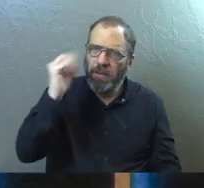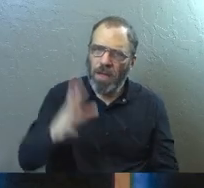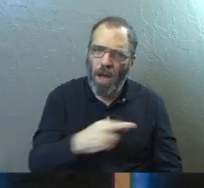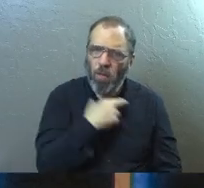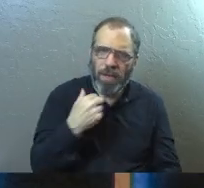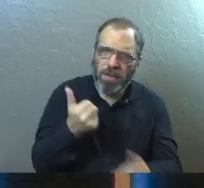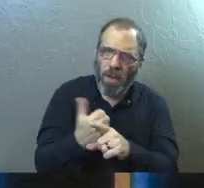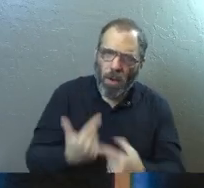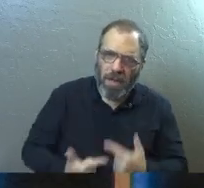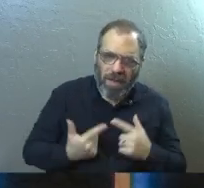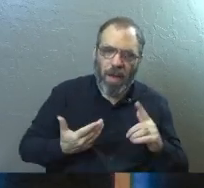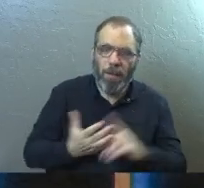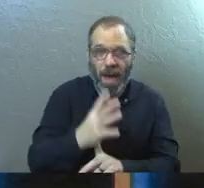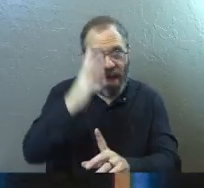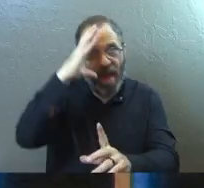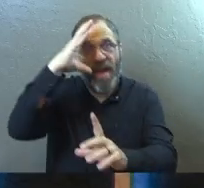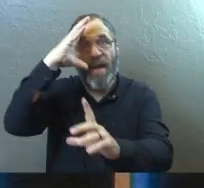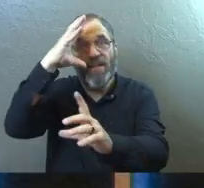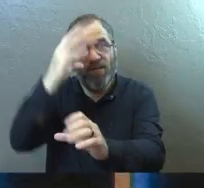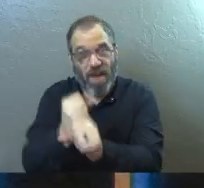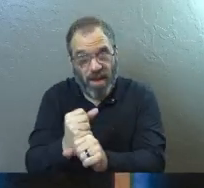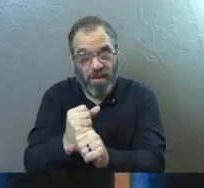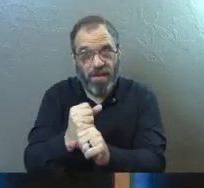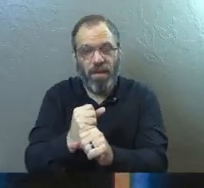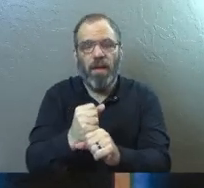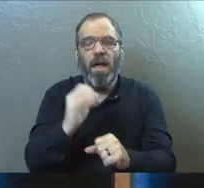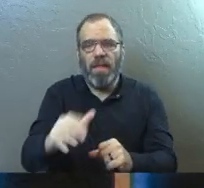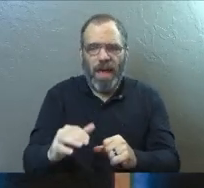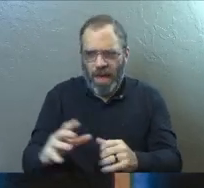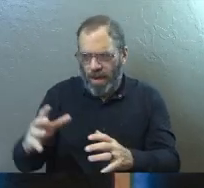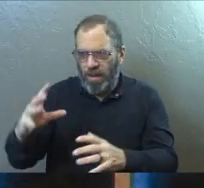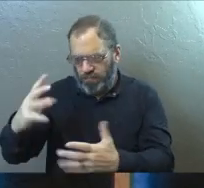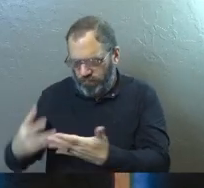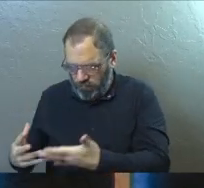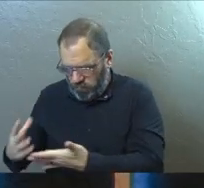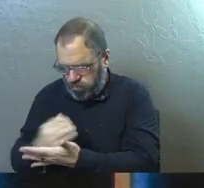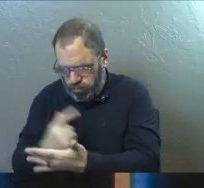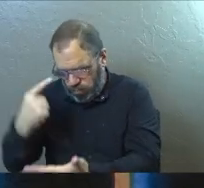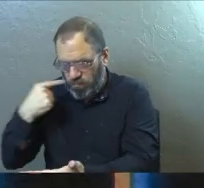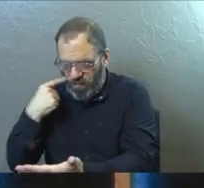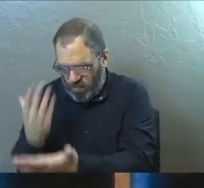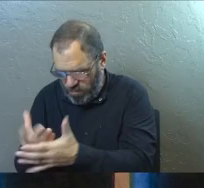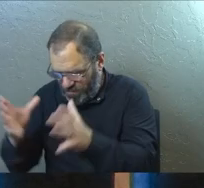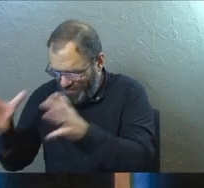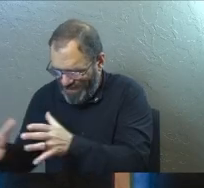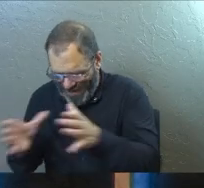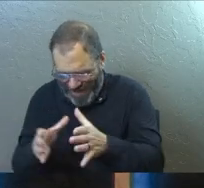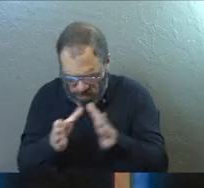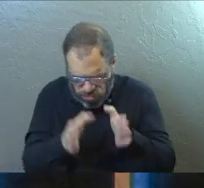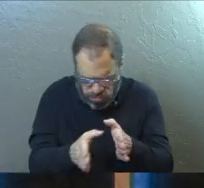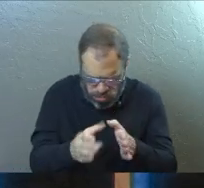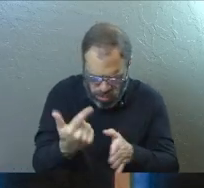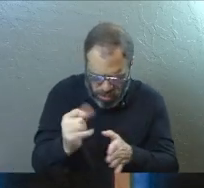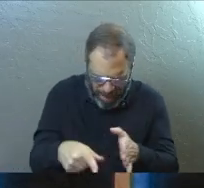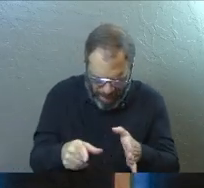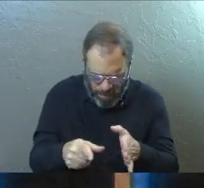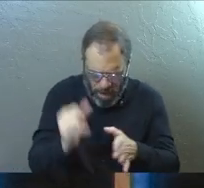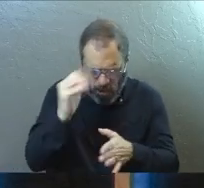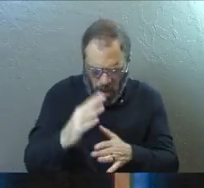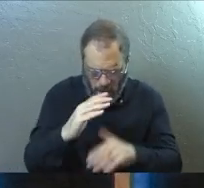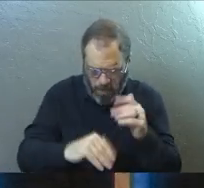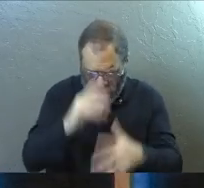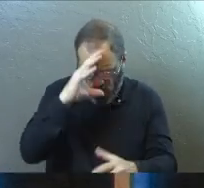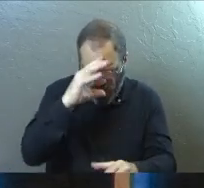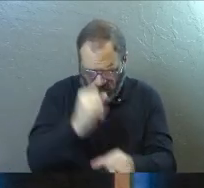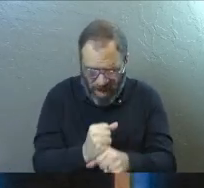risked their own life. It was by faith. There was a gap. They had to trust. And they went forward. And as they went forward, God built